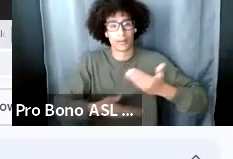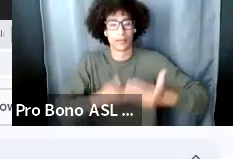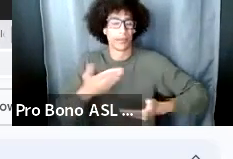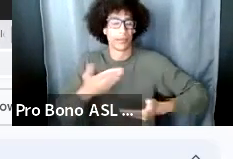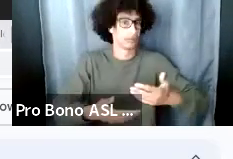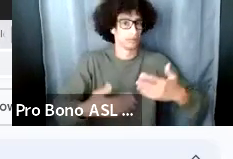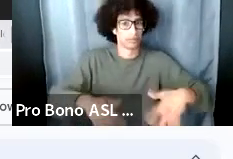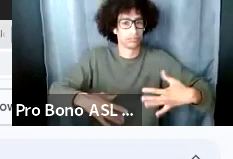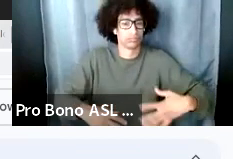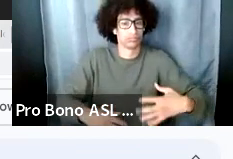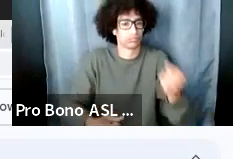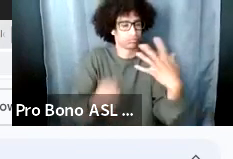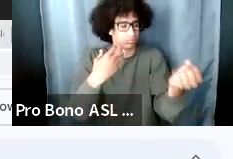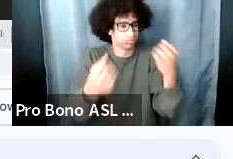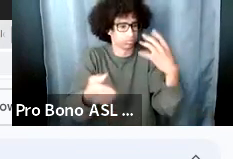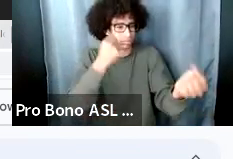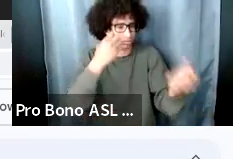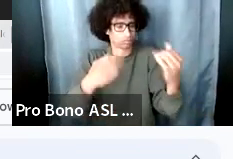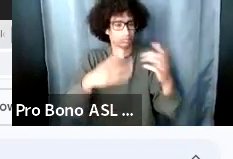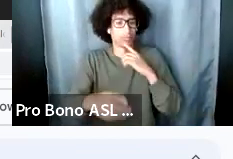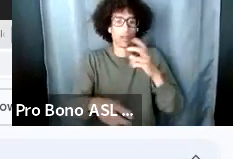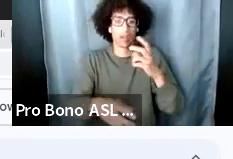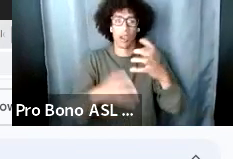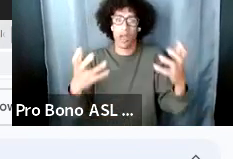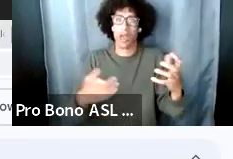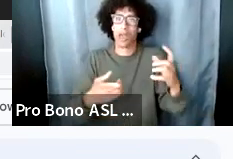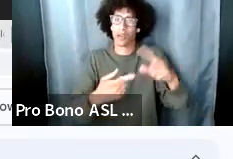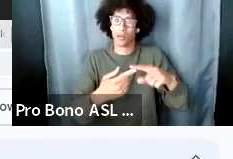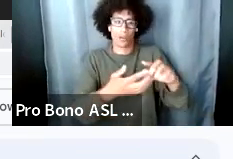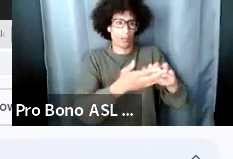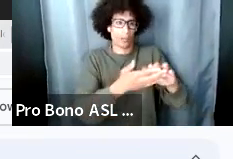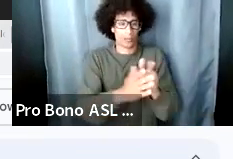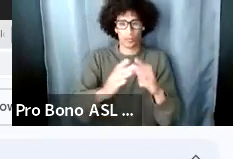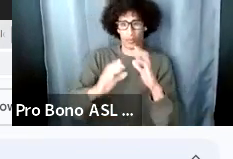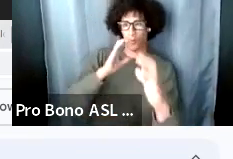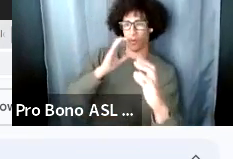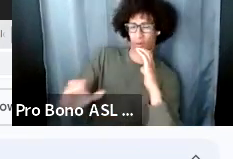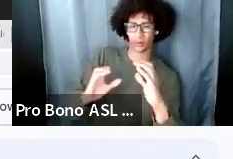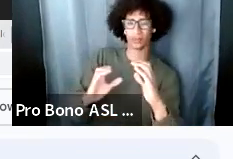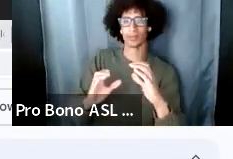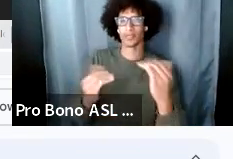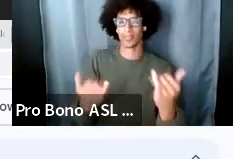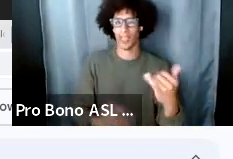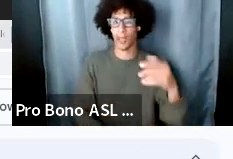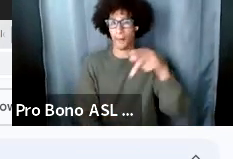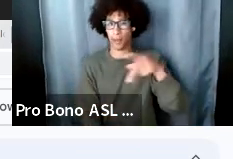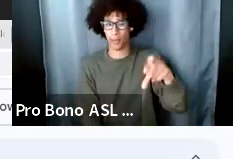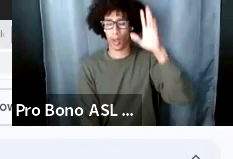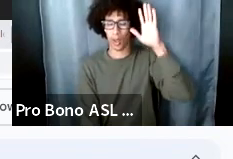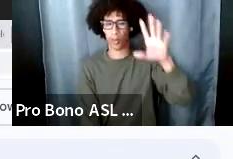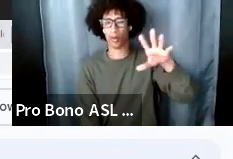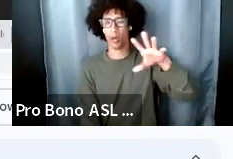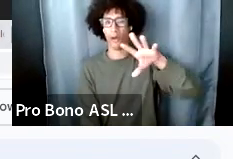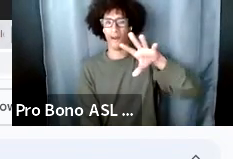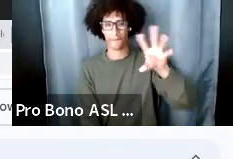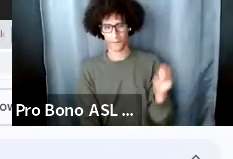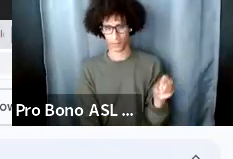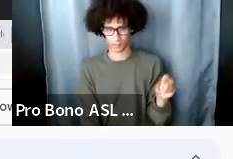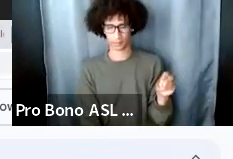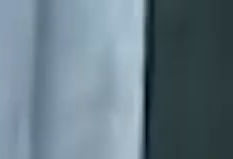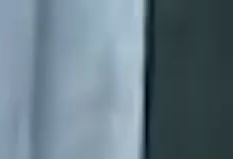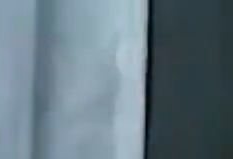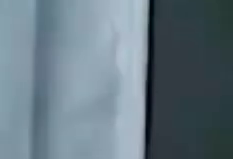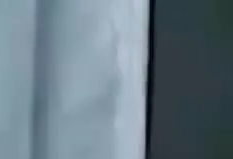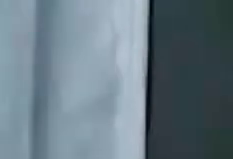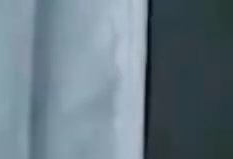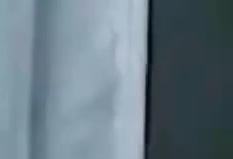put into communication communication and we're going to turn off the powerpoint and um you're going to be able to spotlight us